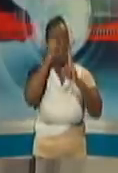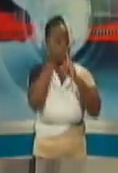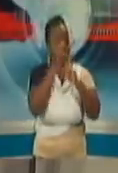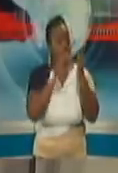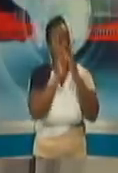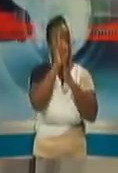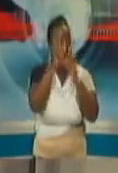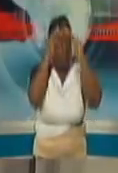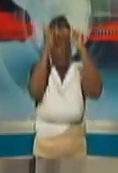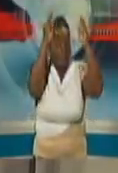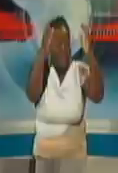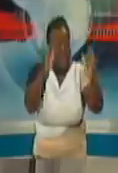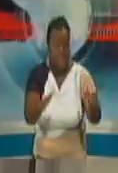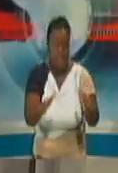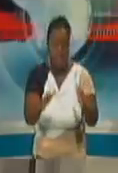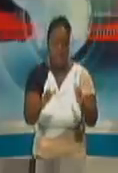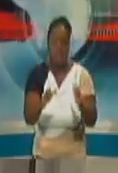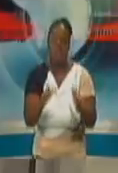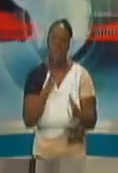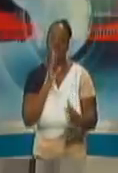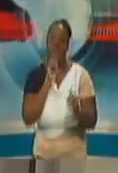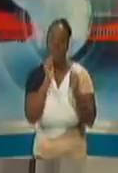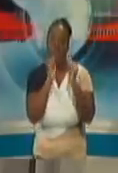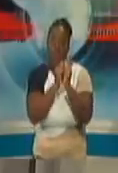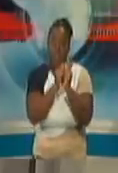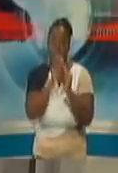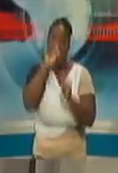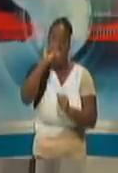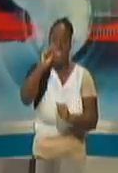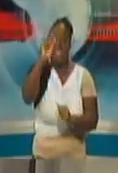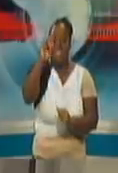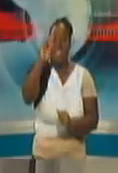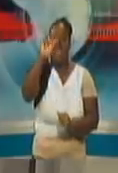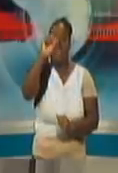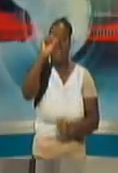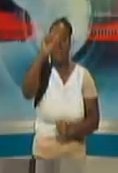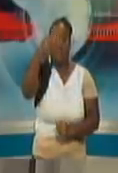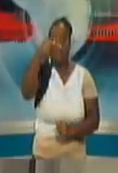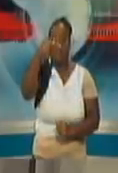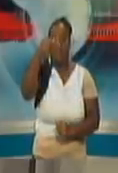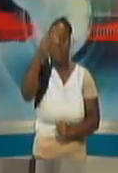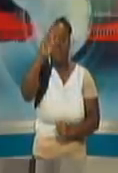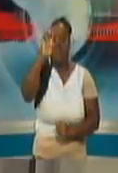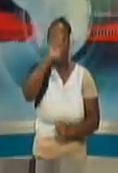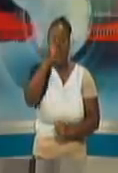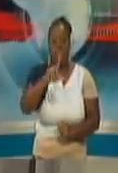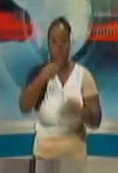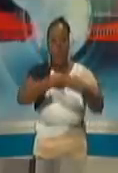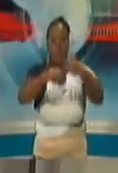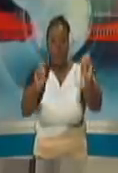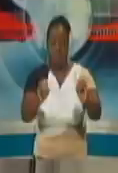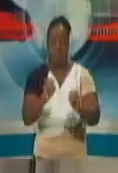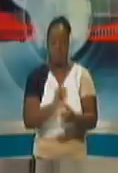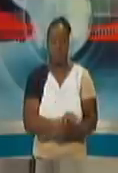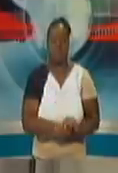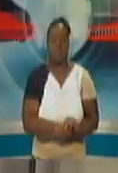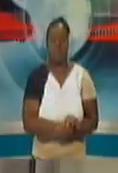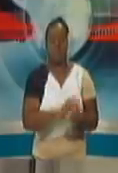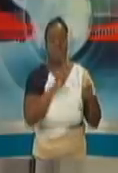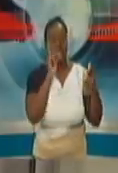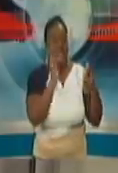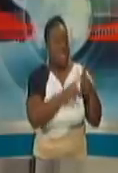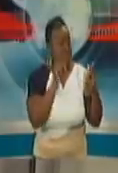to have a chat with the Aranguas office. So that's that. On the issue of